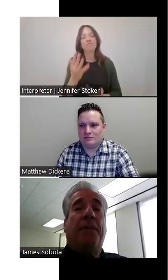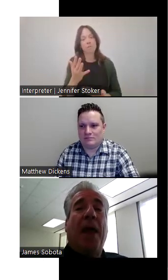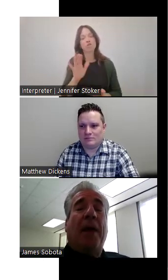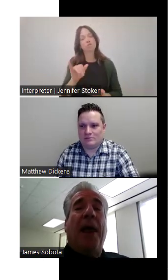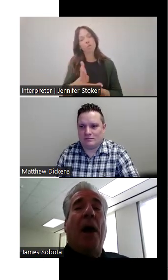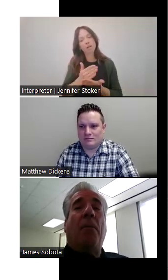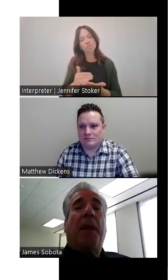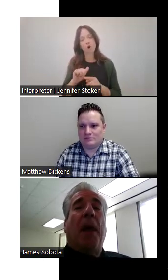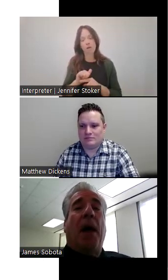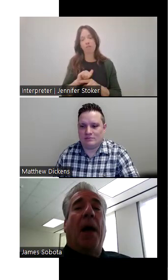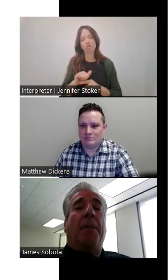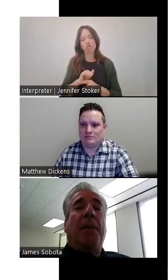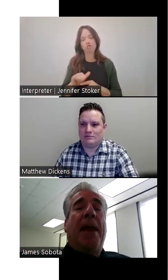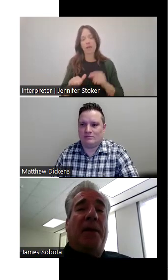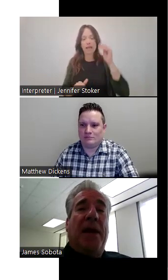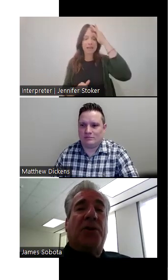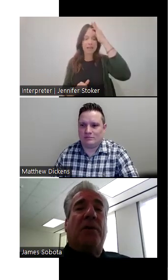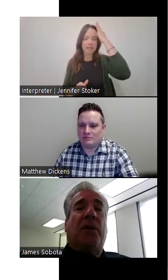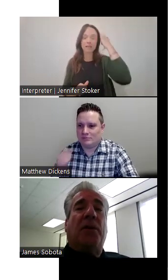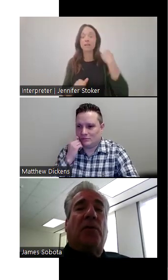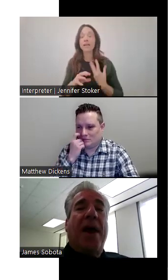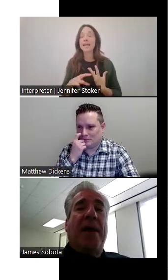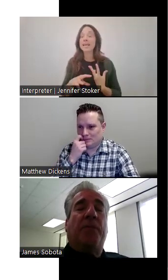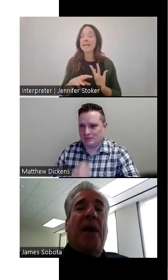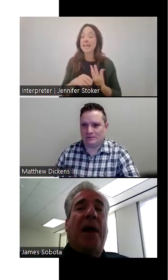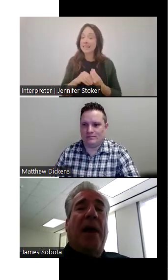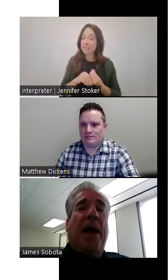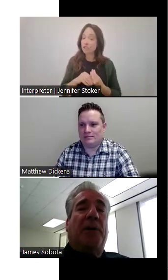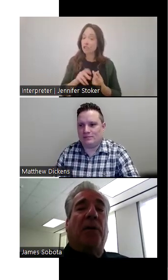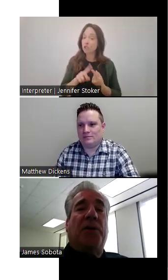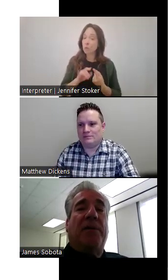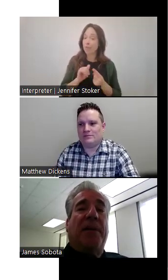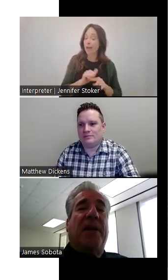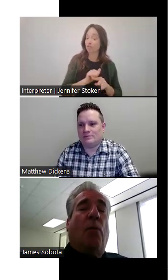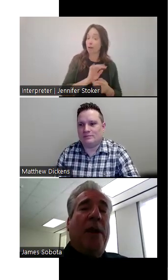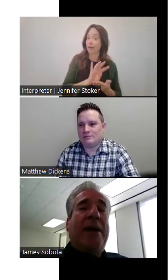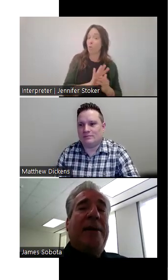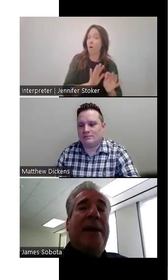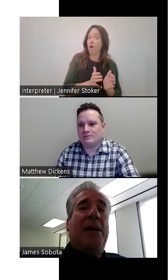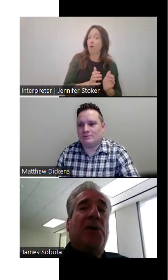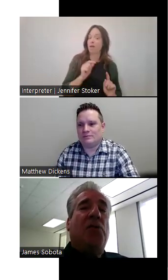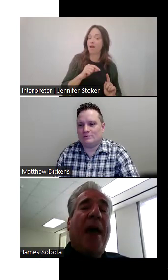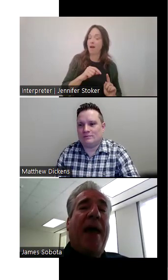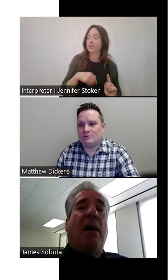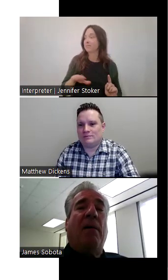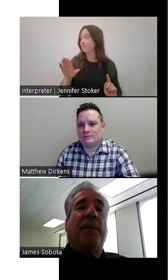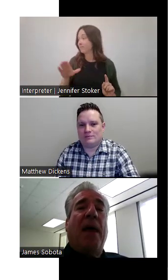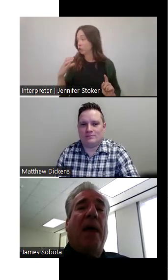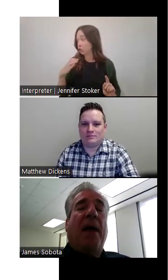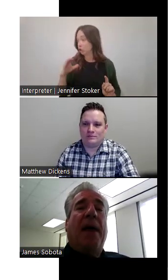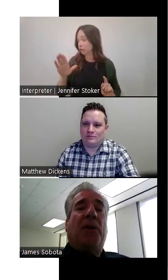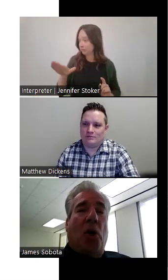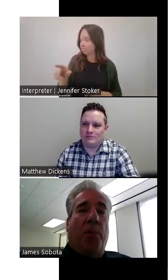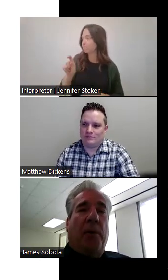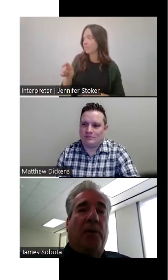training. Now, uh, in addition to the training, I told the chief, I said, we need to have